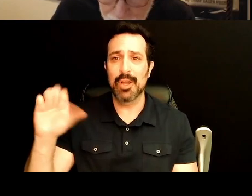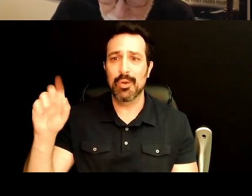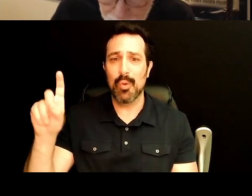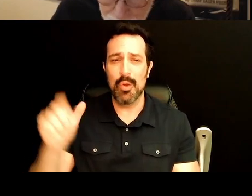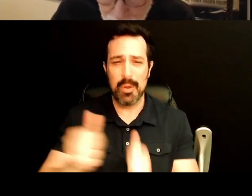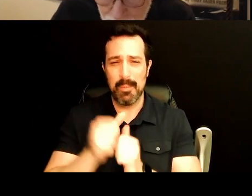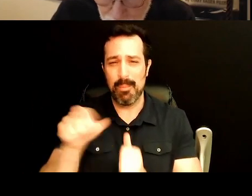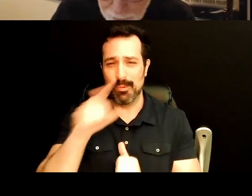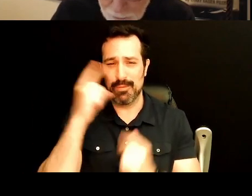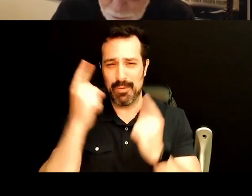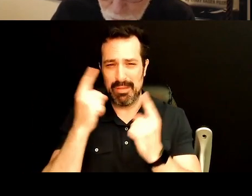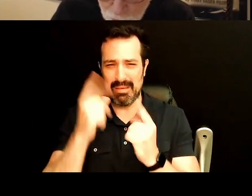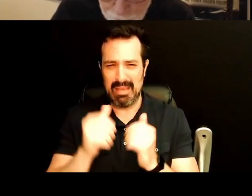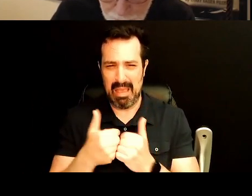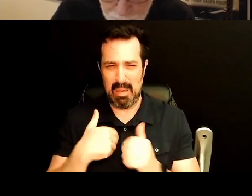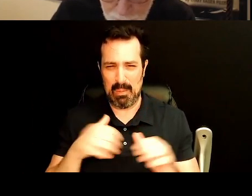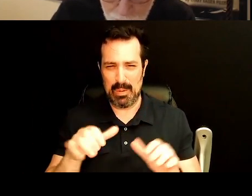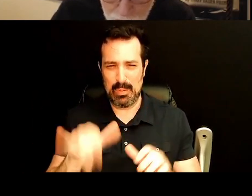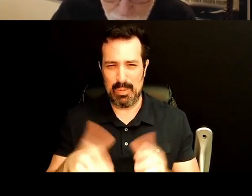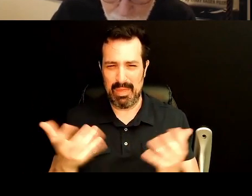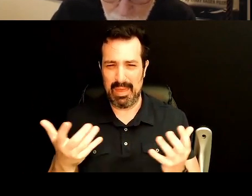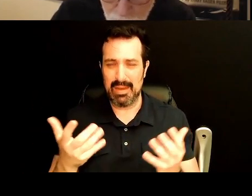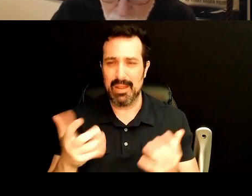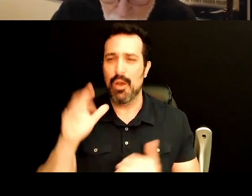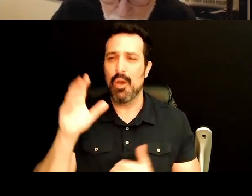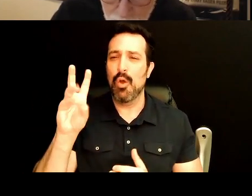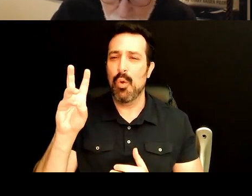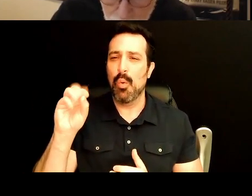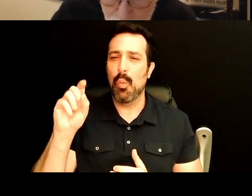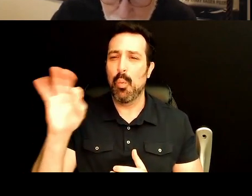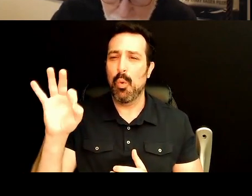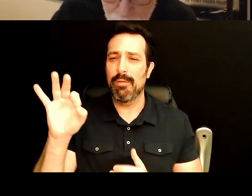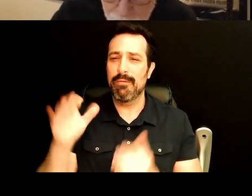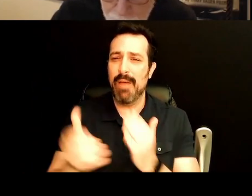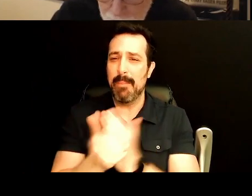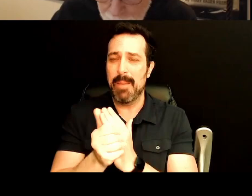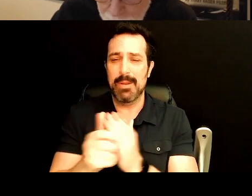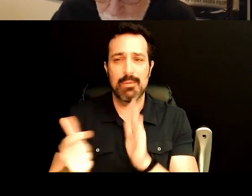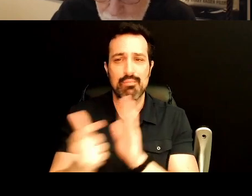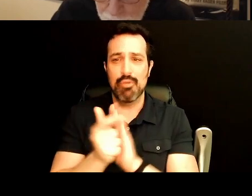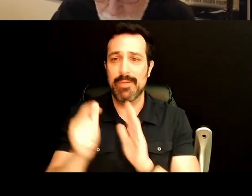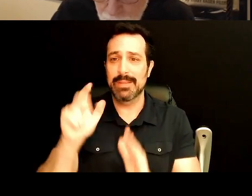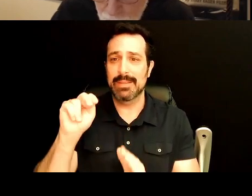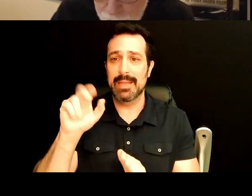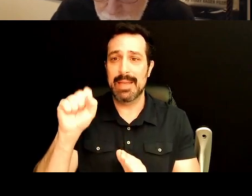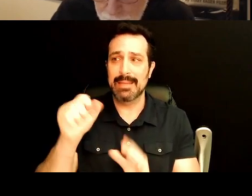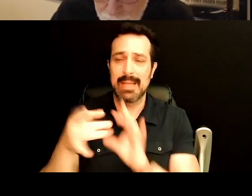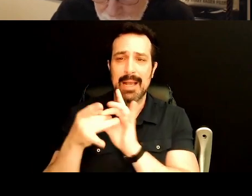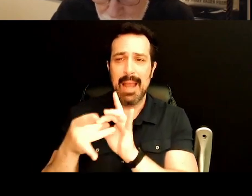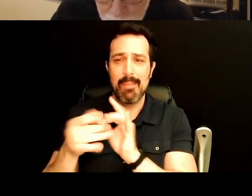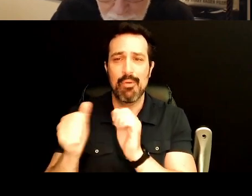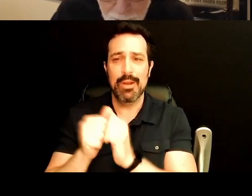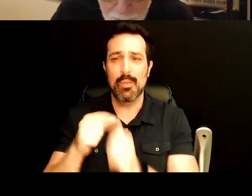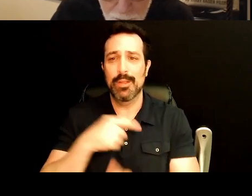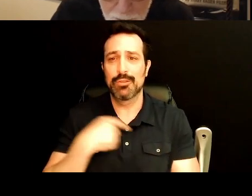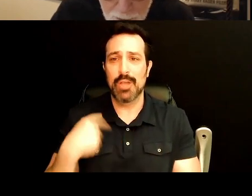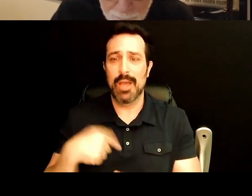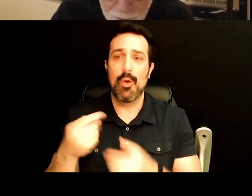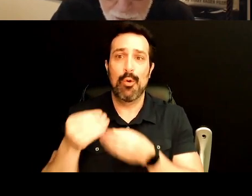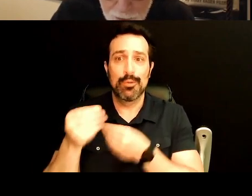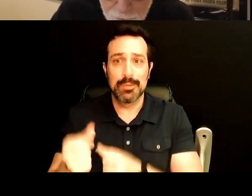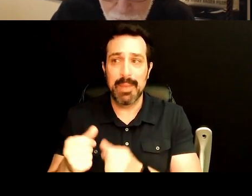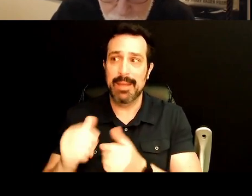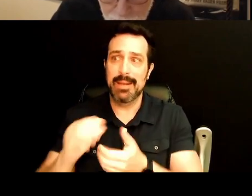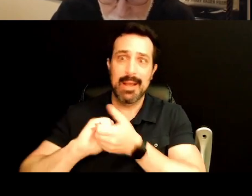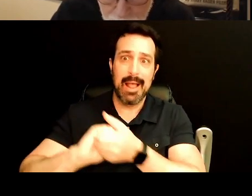are probably thinking, how do we do that when the Wolf Amendment, the U.S. federal law, prohibits NASA from collaborating with China, or spending NASA money on